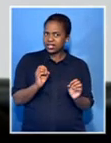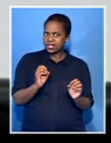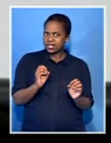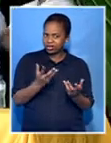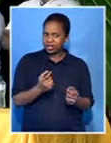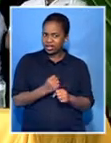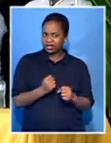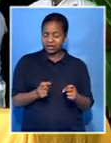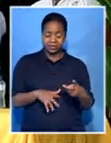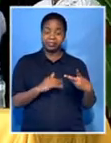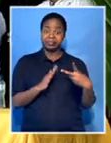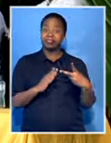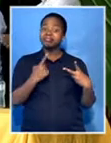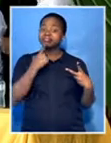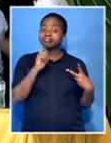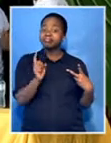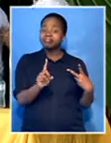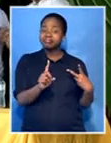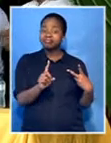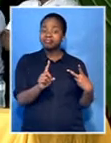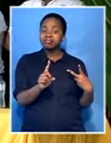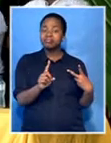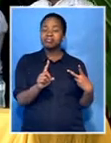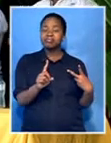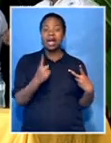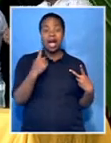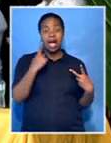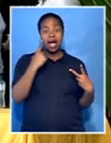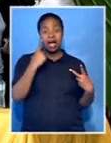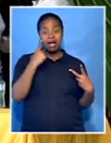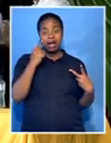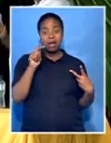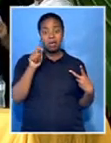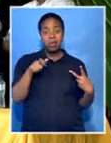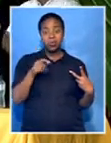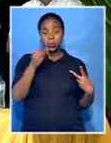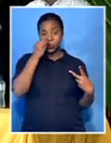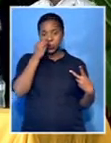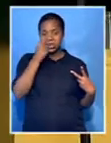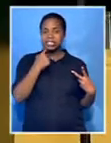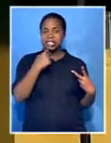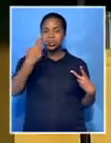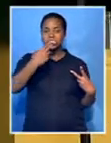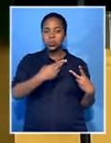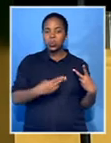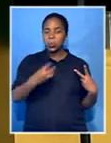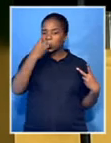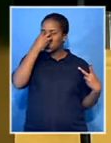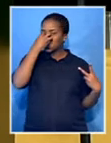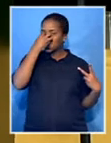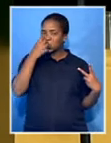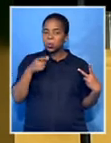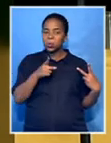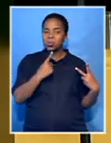minutes. The second complaint is against eyewitness news. It relates to a cartoon that depicts the